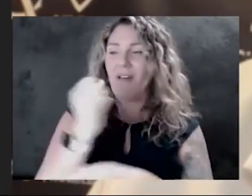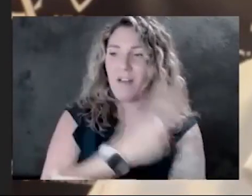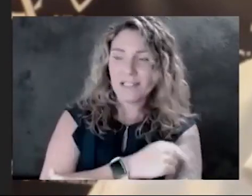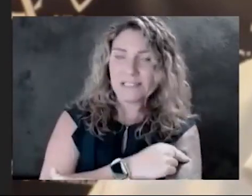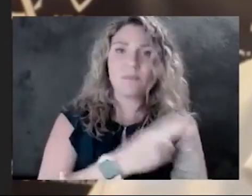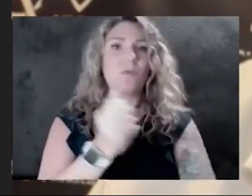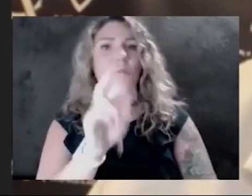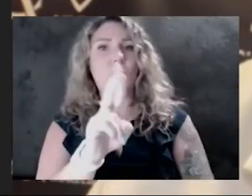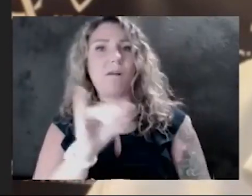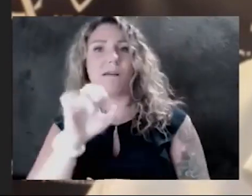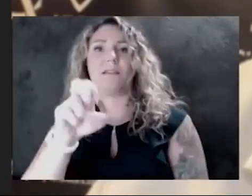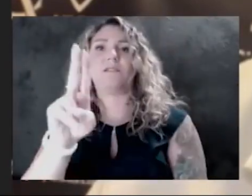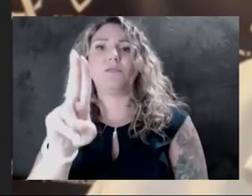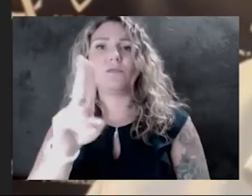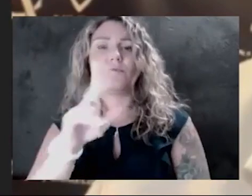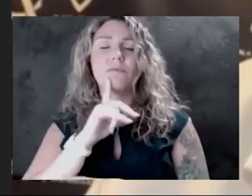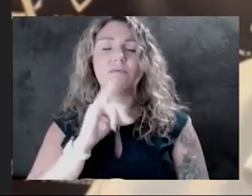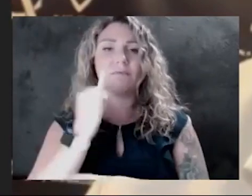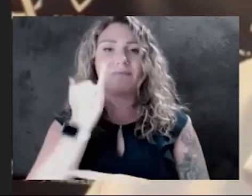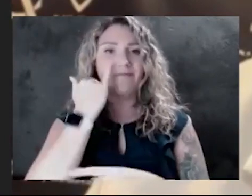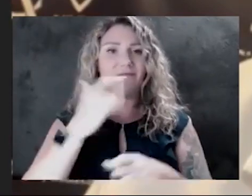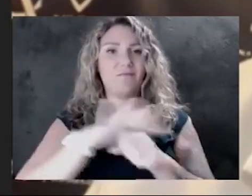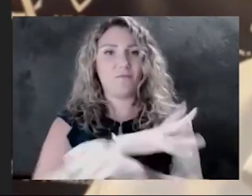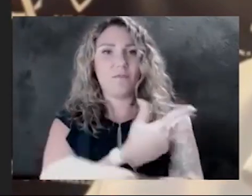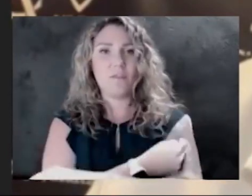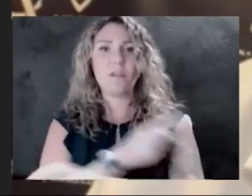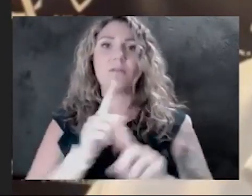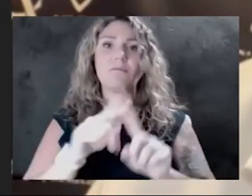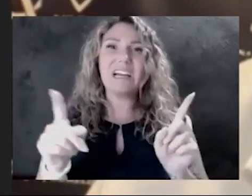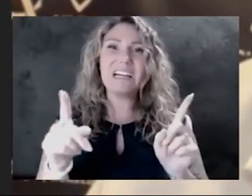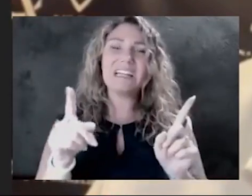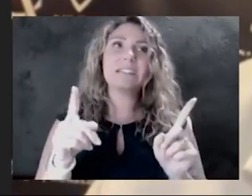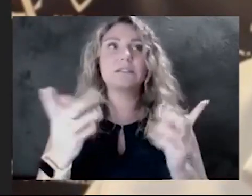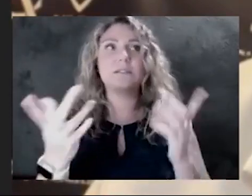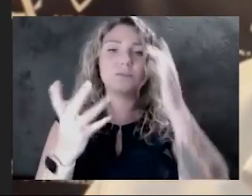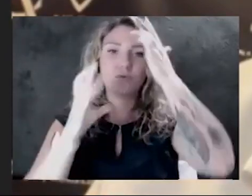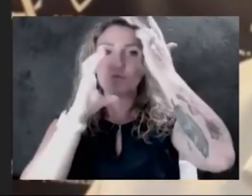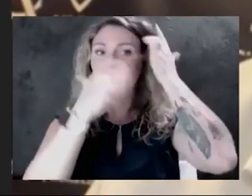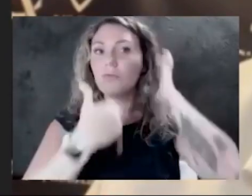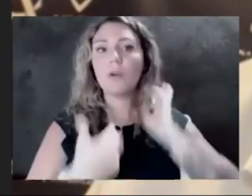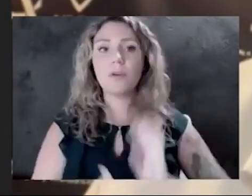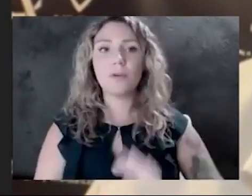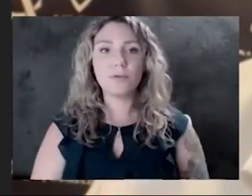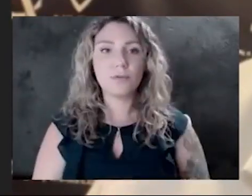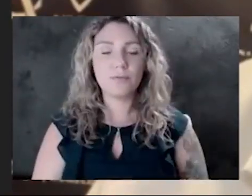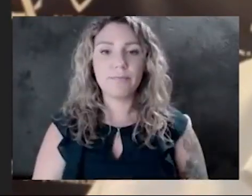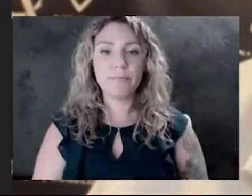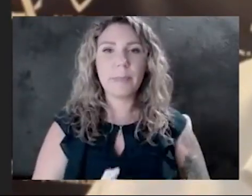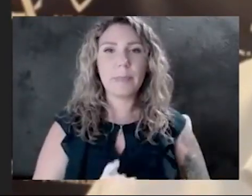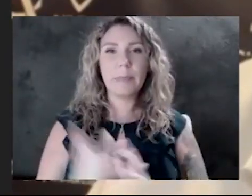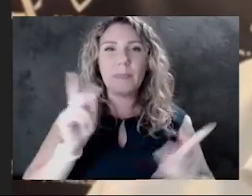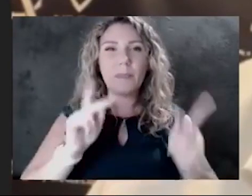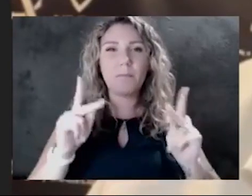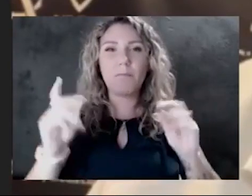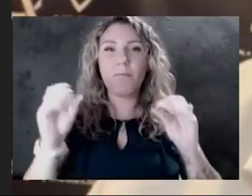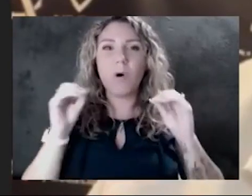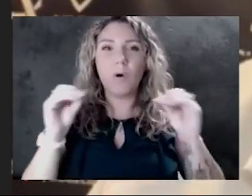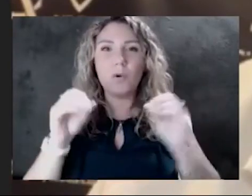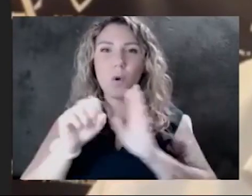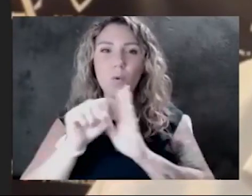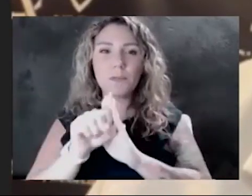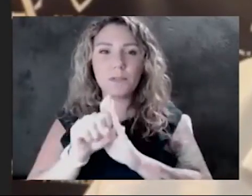they've been fully vaccinated. But ironically, we're seeing folks that don't have really any symptoms fully